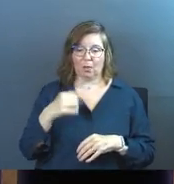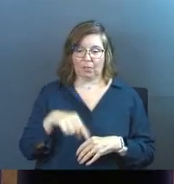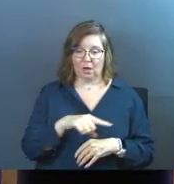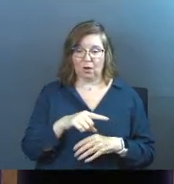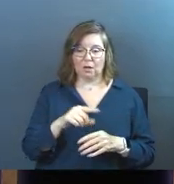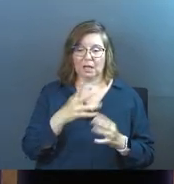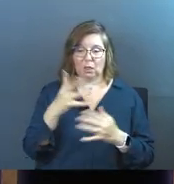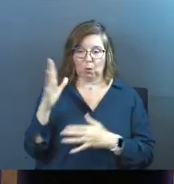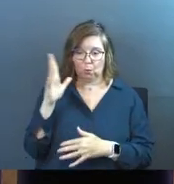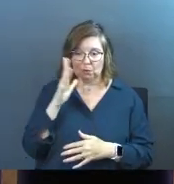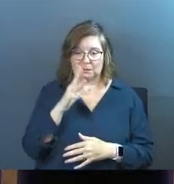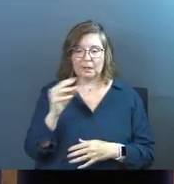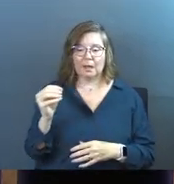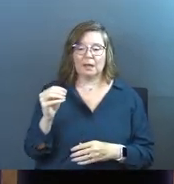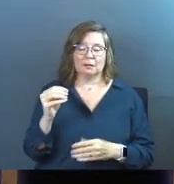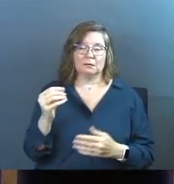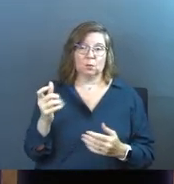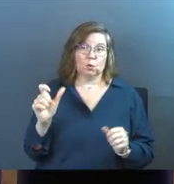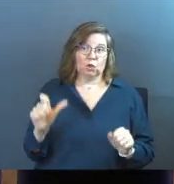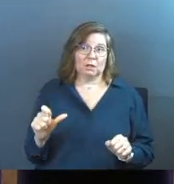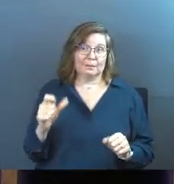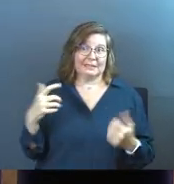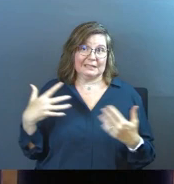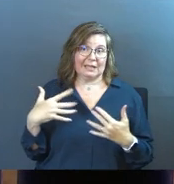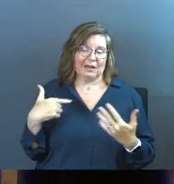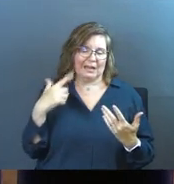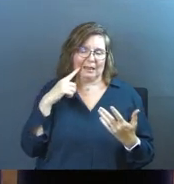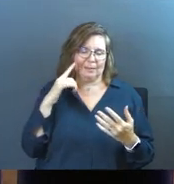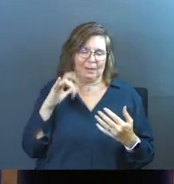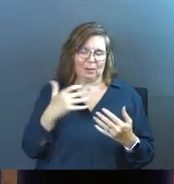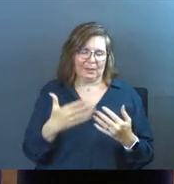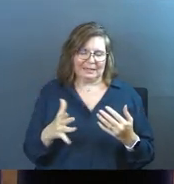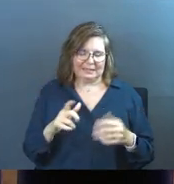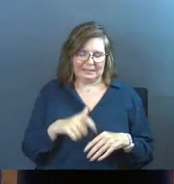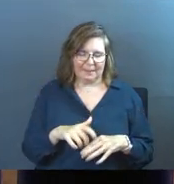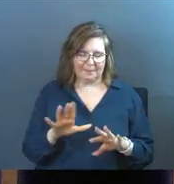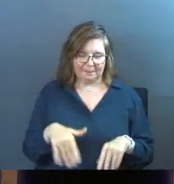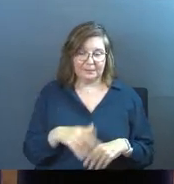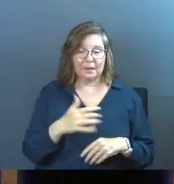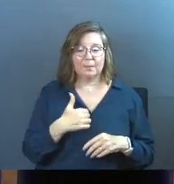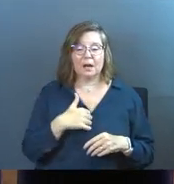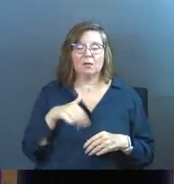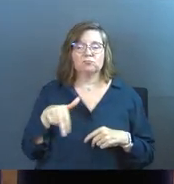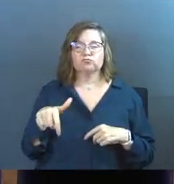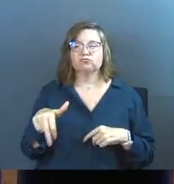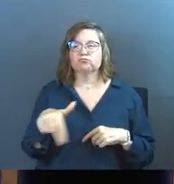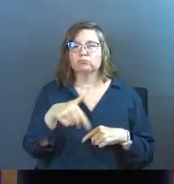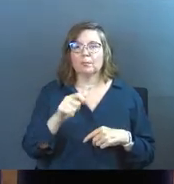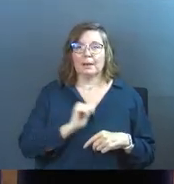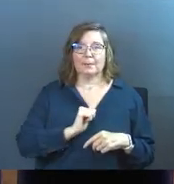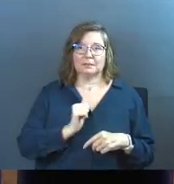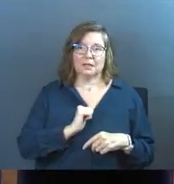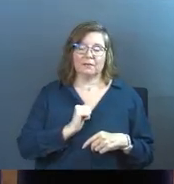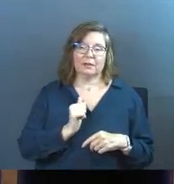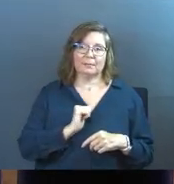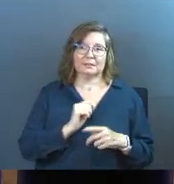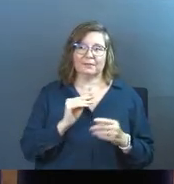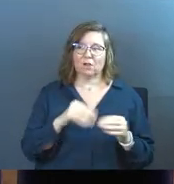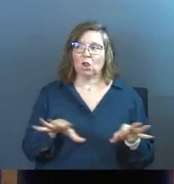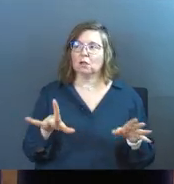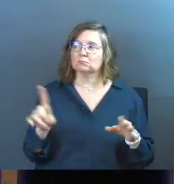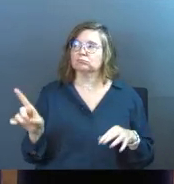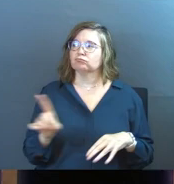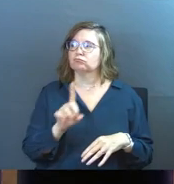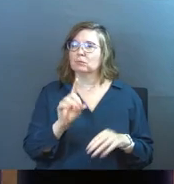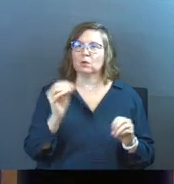there in the woods and, and, uh, which could have been scary. And I didn't think about those things at that time, but I'm just walking out there by myself and let myself get lost